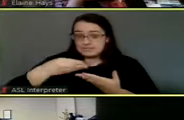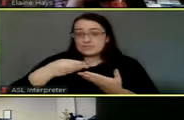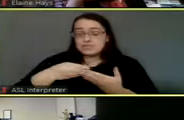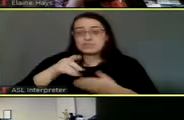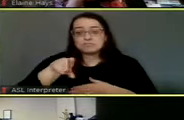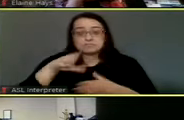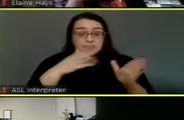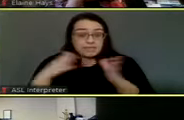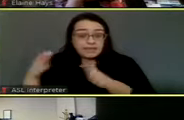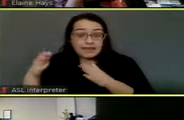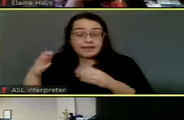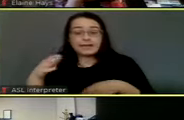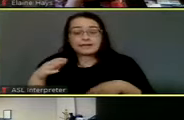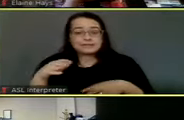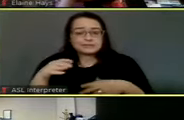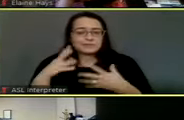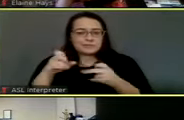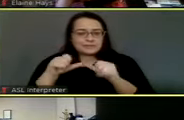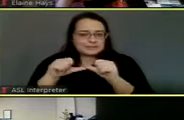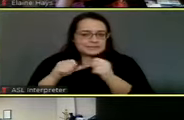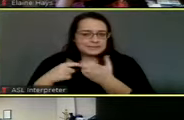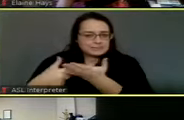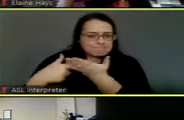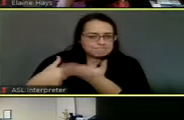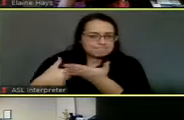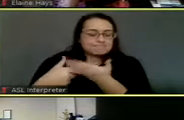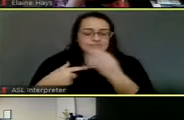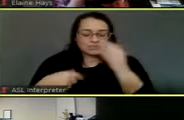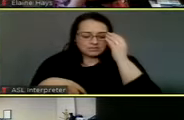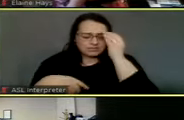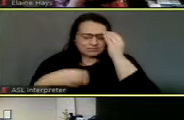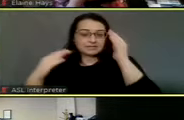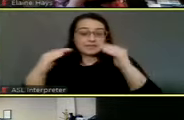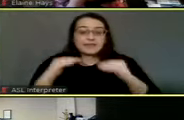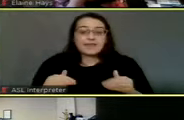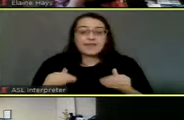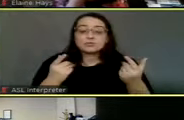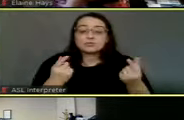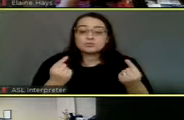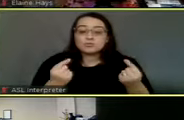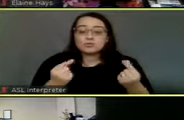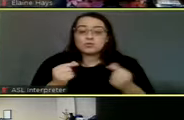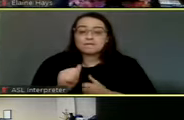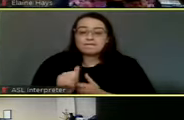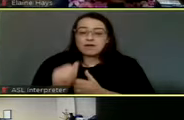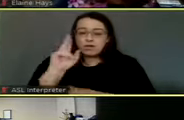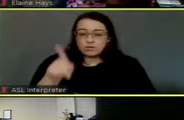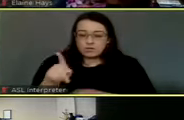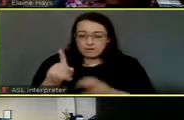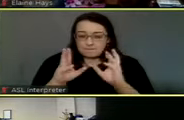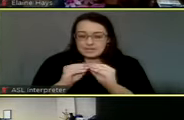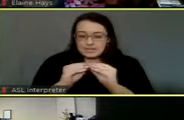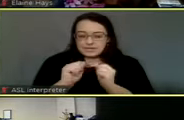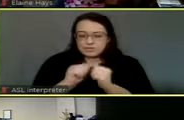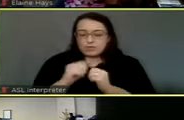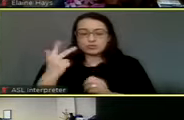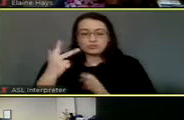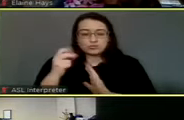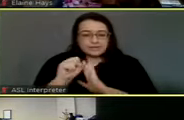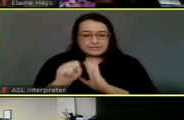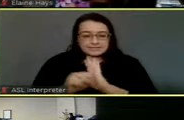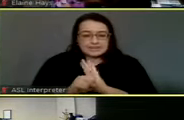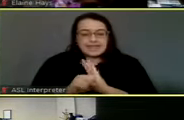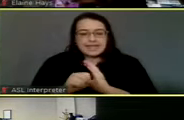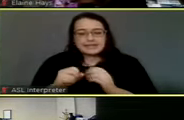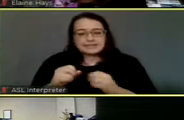efforts, uh, to continue that conversation. Um, next steps, we will be having a follow-up meeting with the tri-state expo